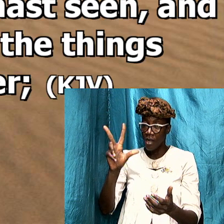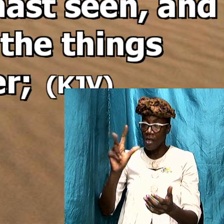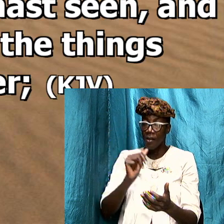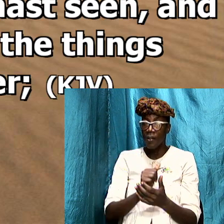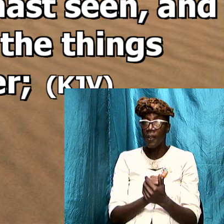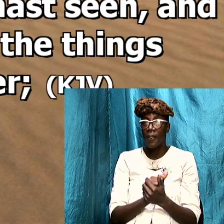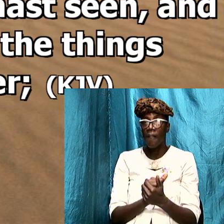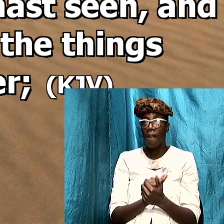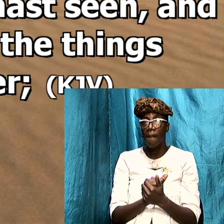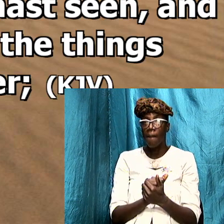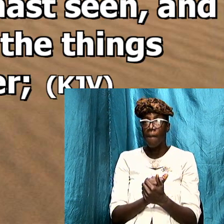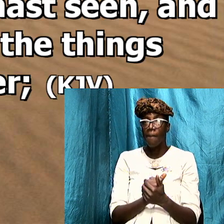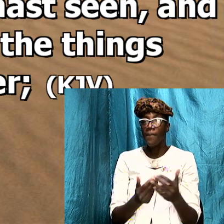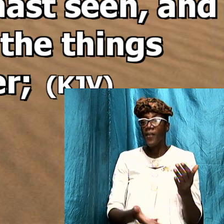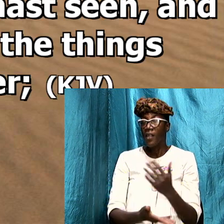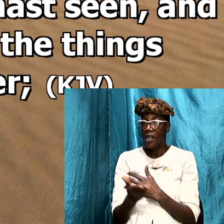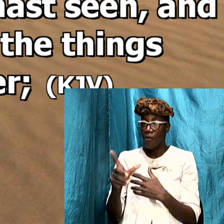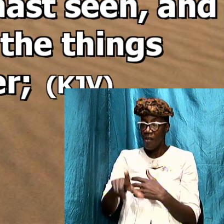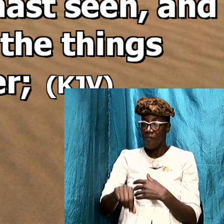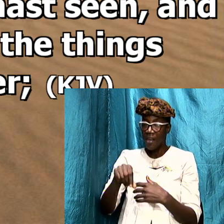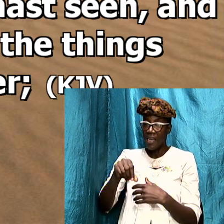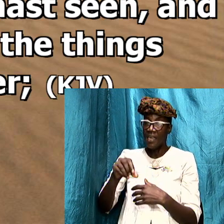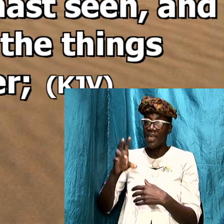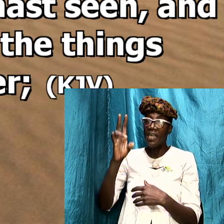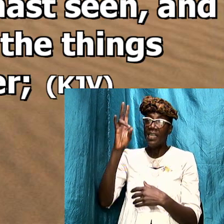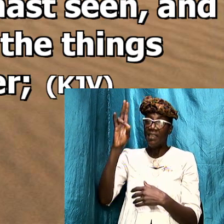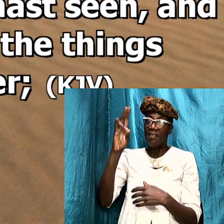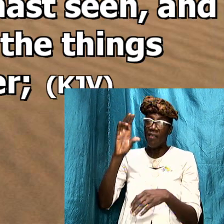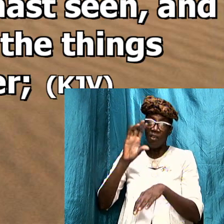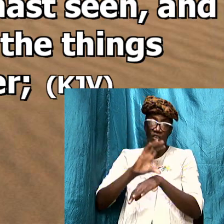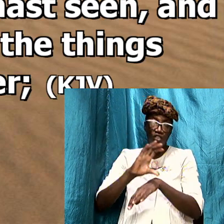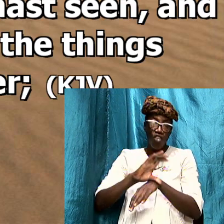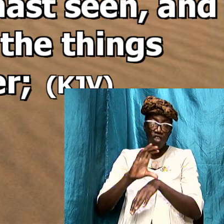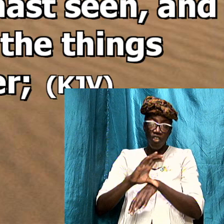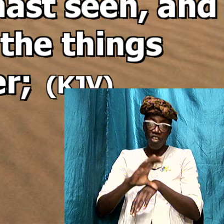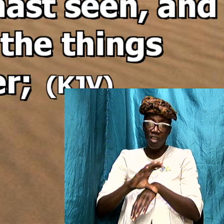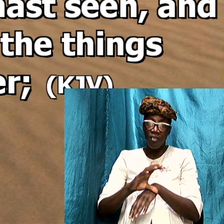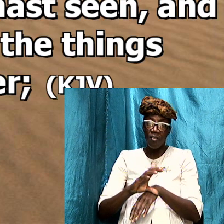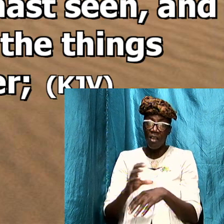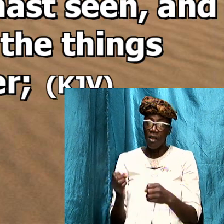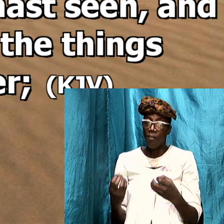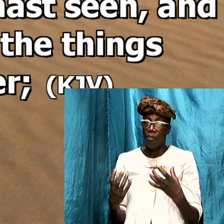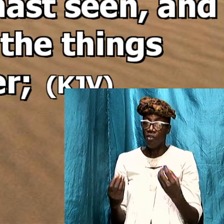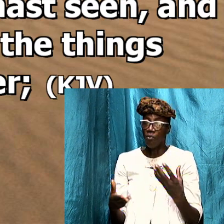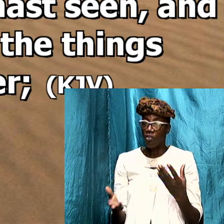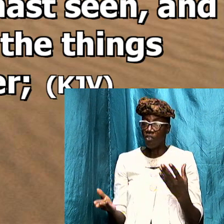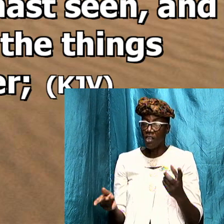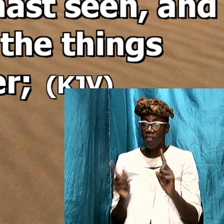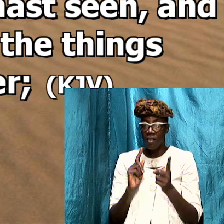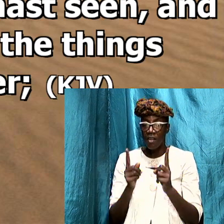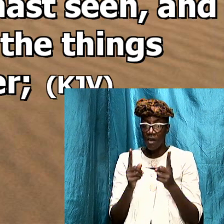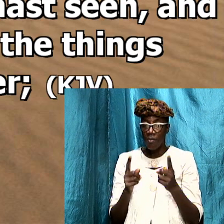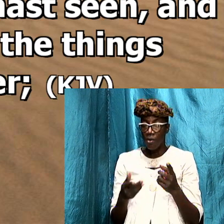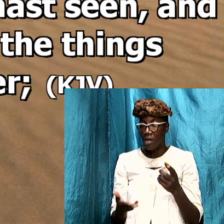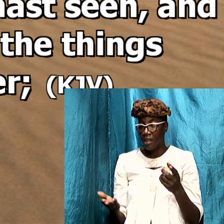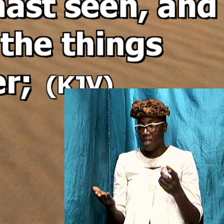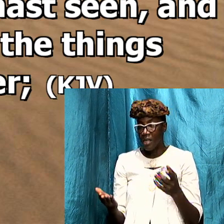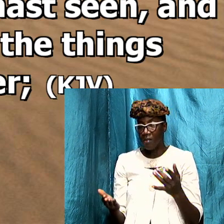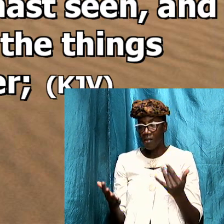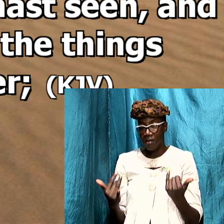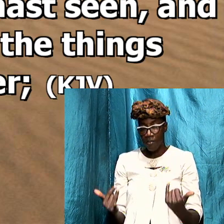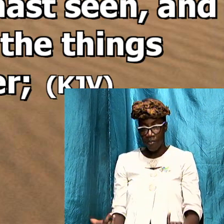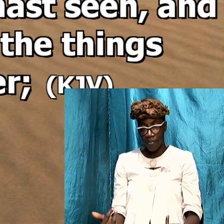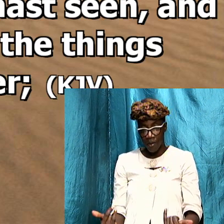here we find the seven churches and a number of things but it was speaking about the things which are present